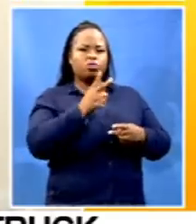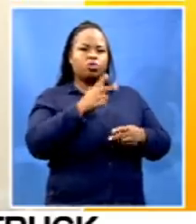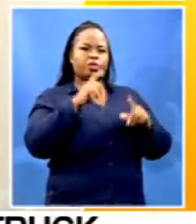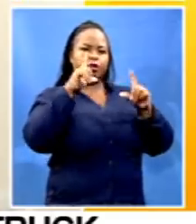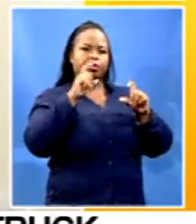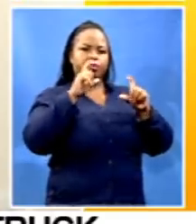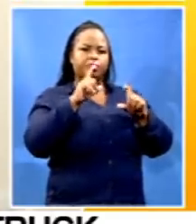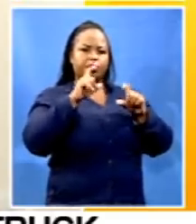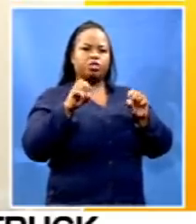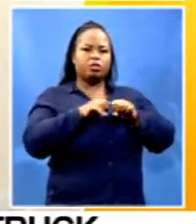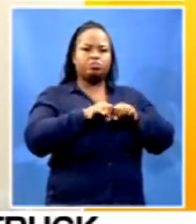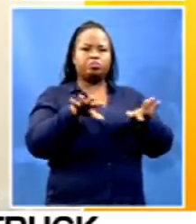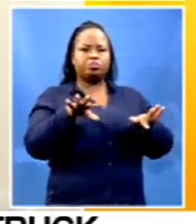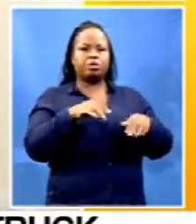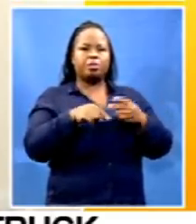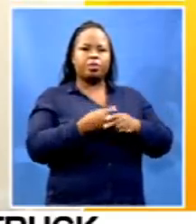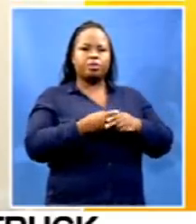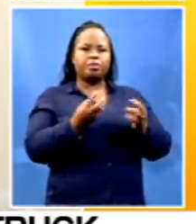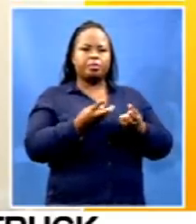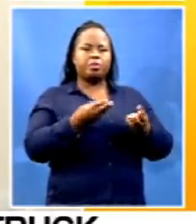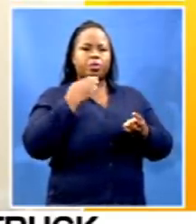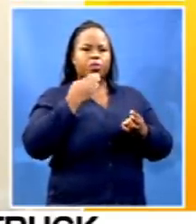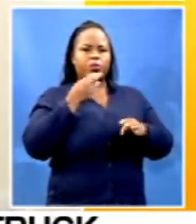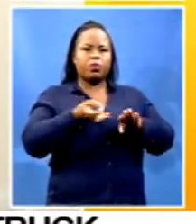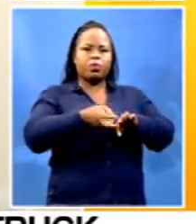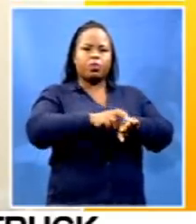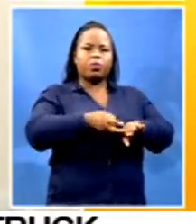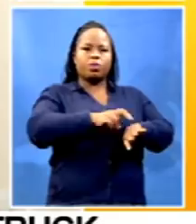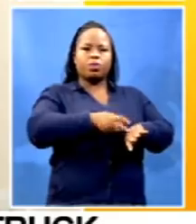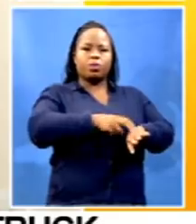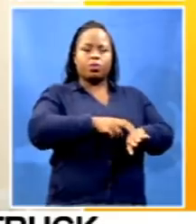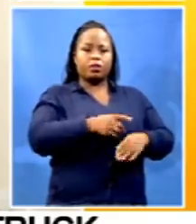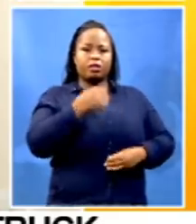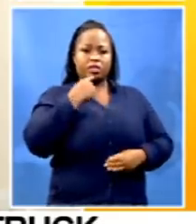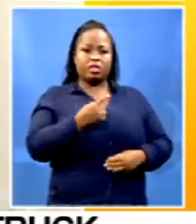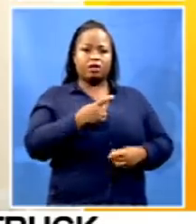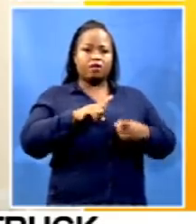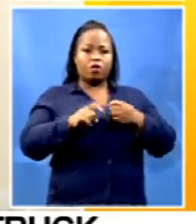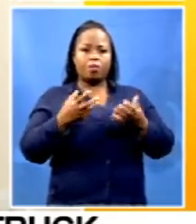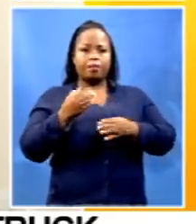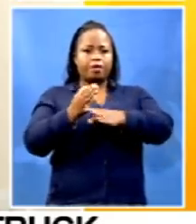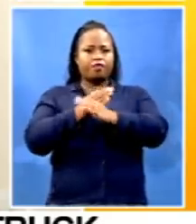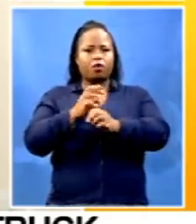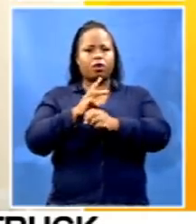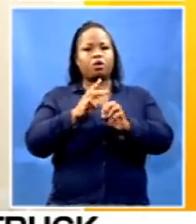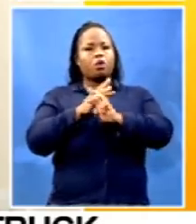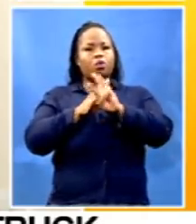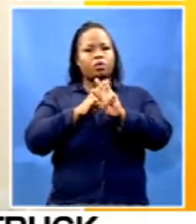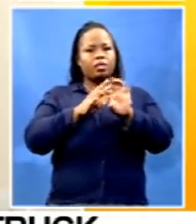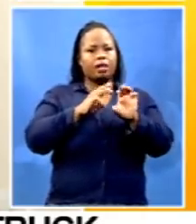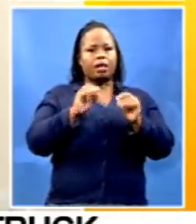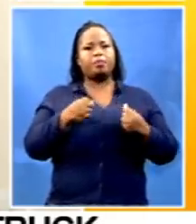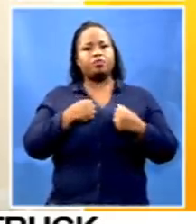circulated about passengers being ferried in and we were told those were coming in from the Western Cape to the Eastern Cape,